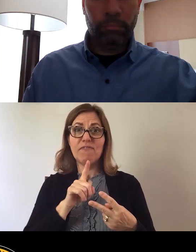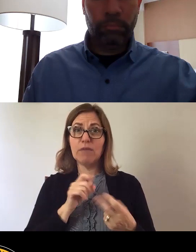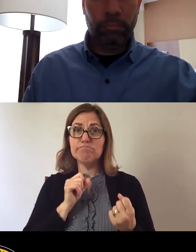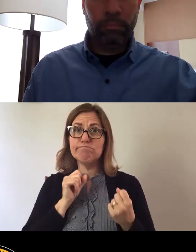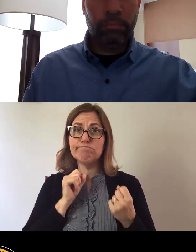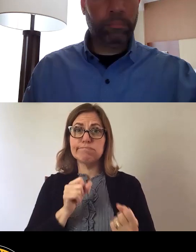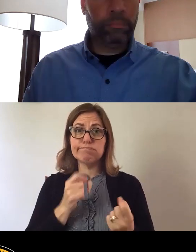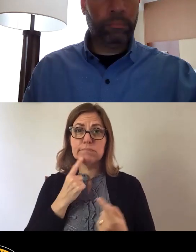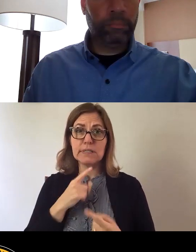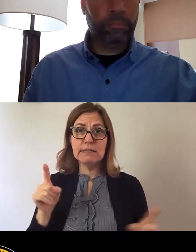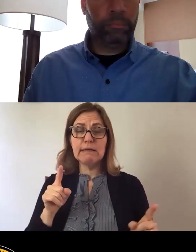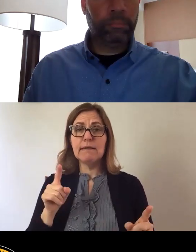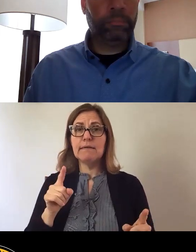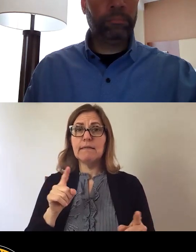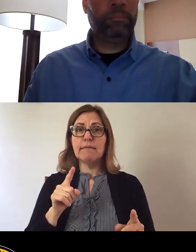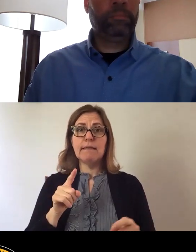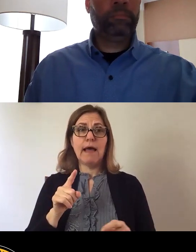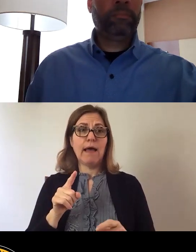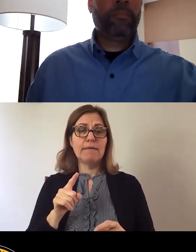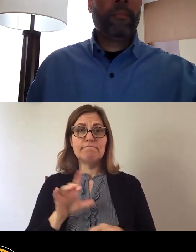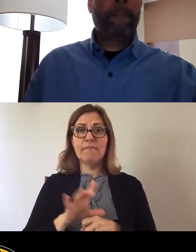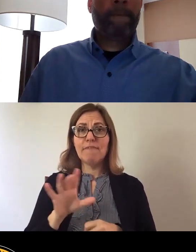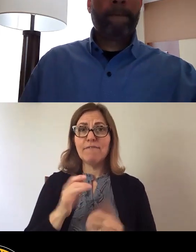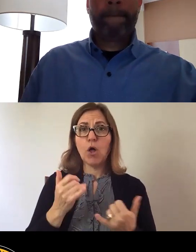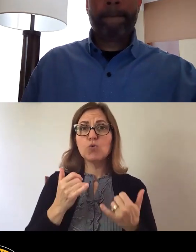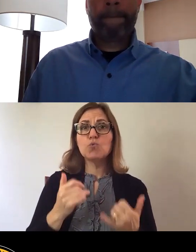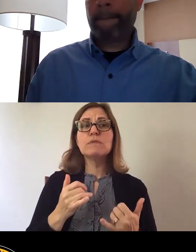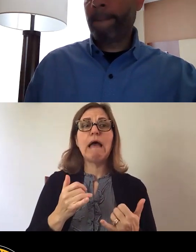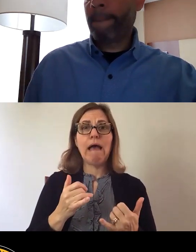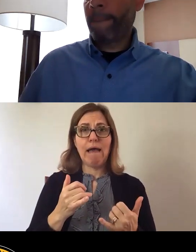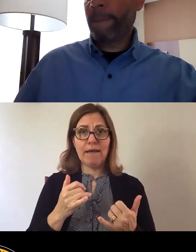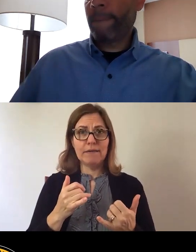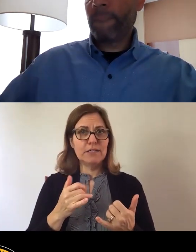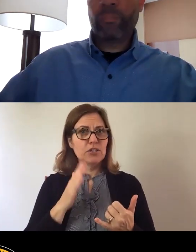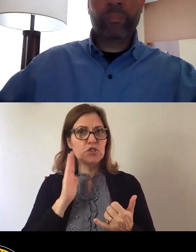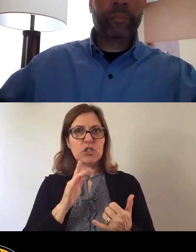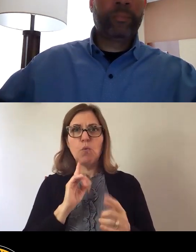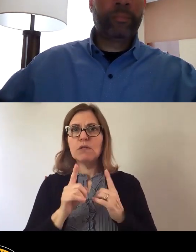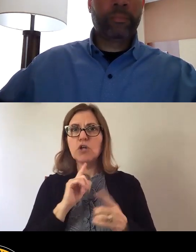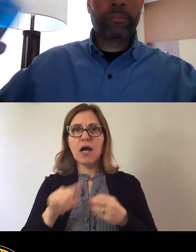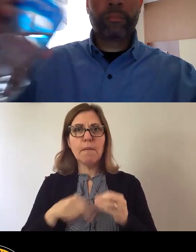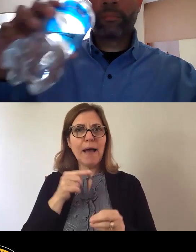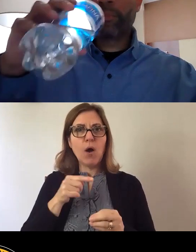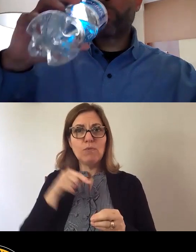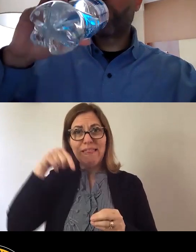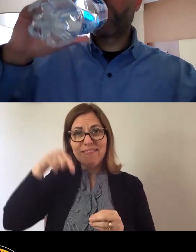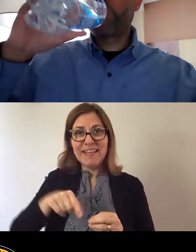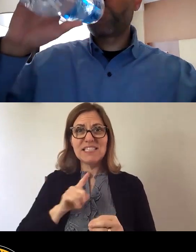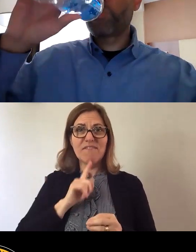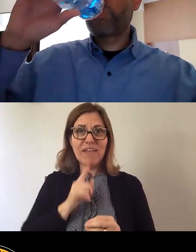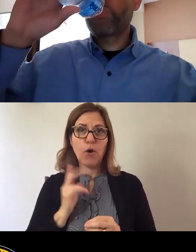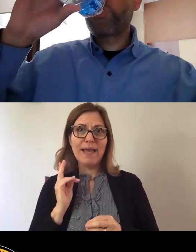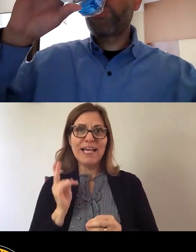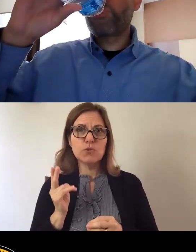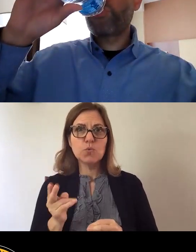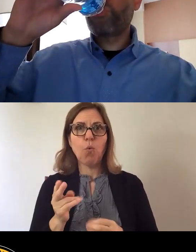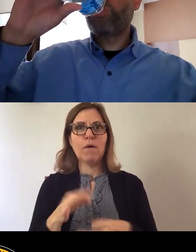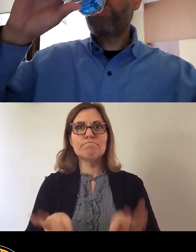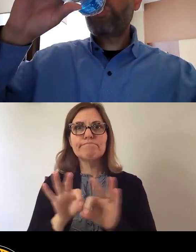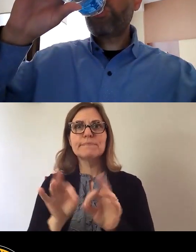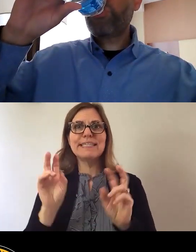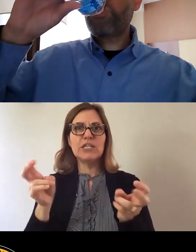10 20 a.m on KDKA she will talk about this very very historic issue. So thank you to both of you.